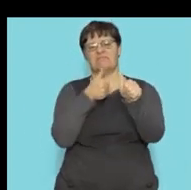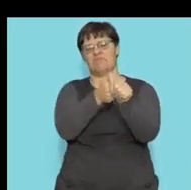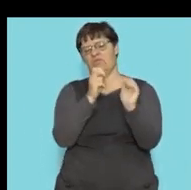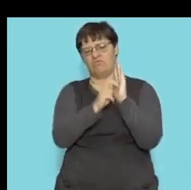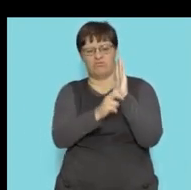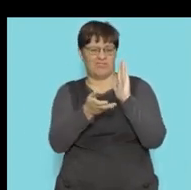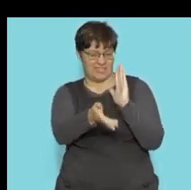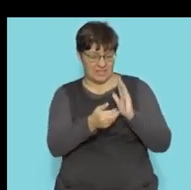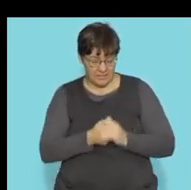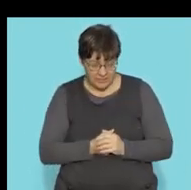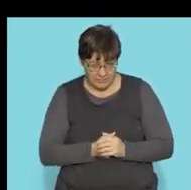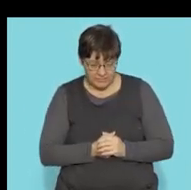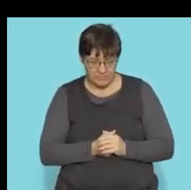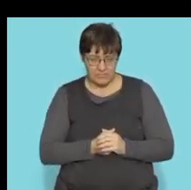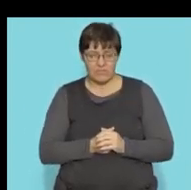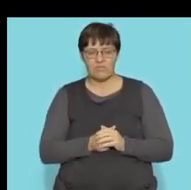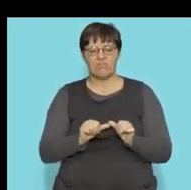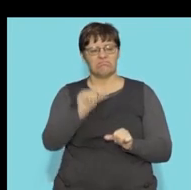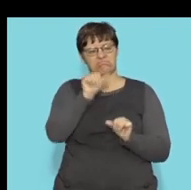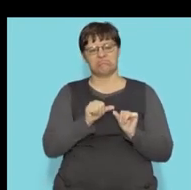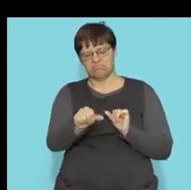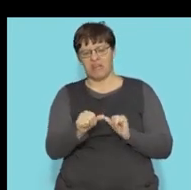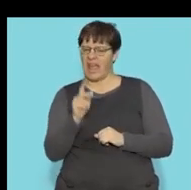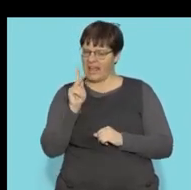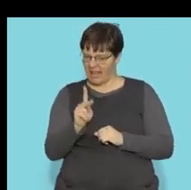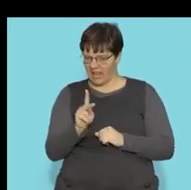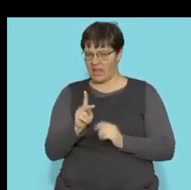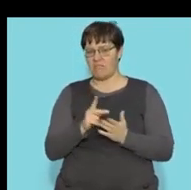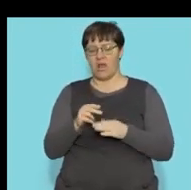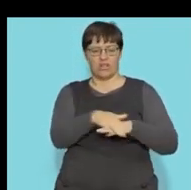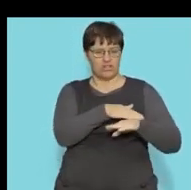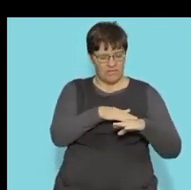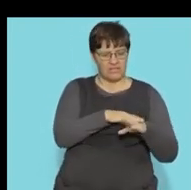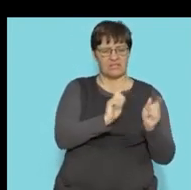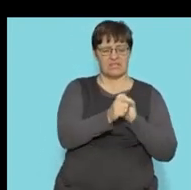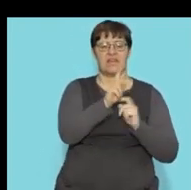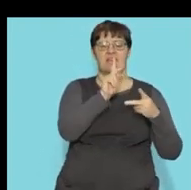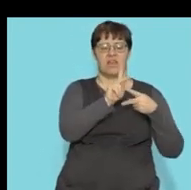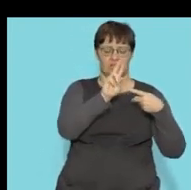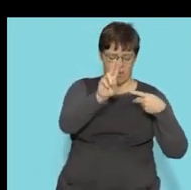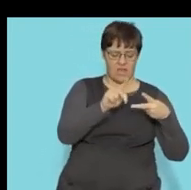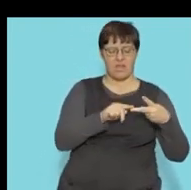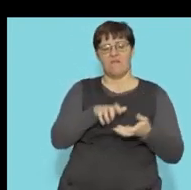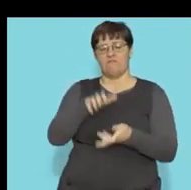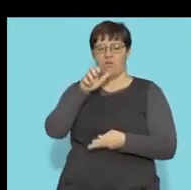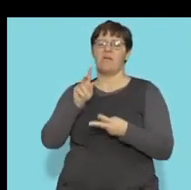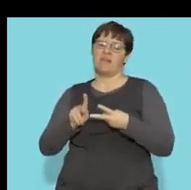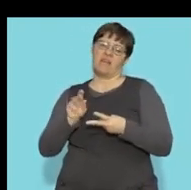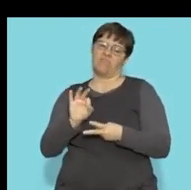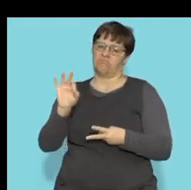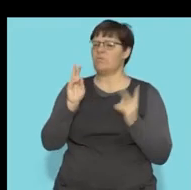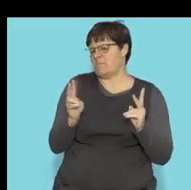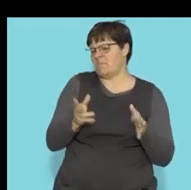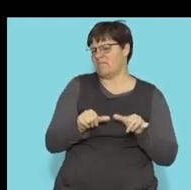when I've changed my dimensions by a scale factor of k, the surface area changes by k squared and the volume by k